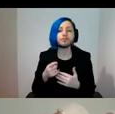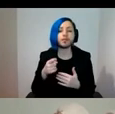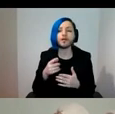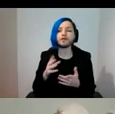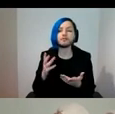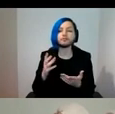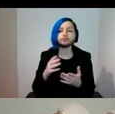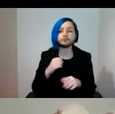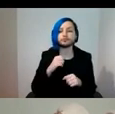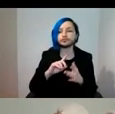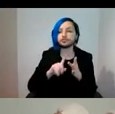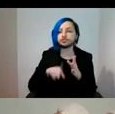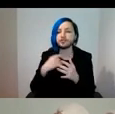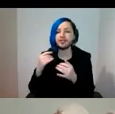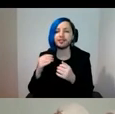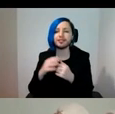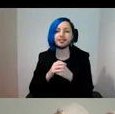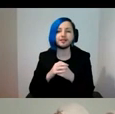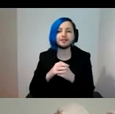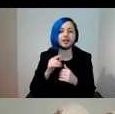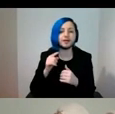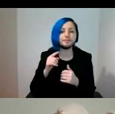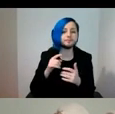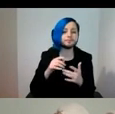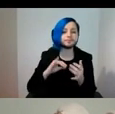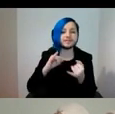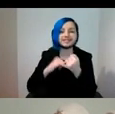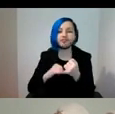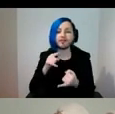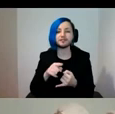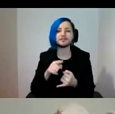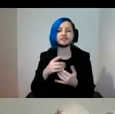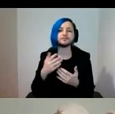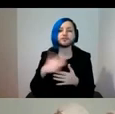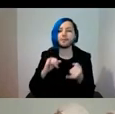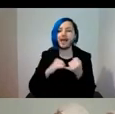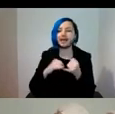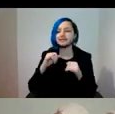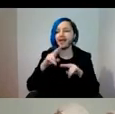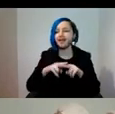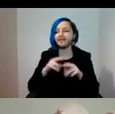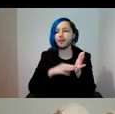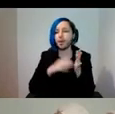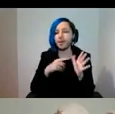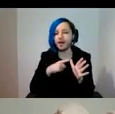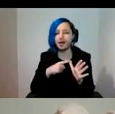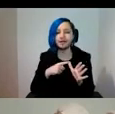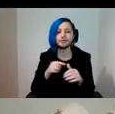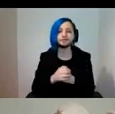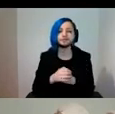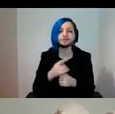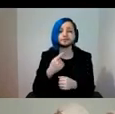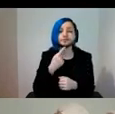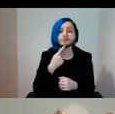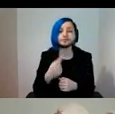Head of Collections and Conservation of SFMOMA. As she mentions here, planting finds may be the answer to addressing the